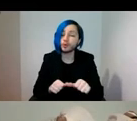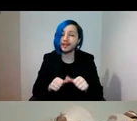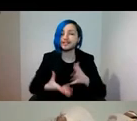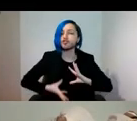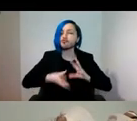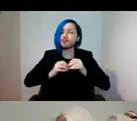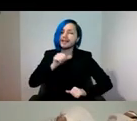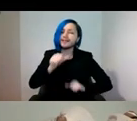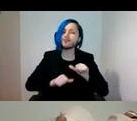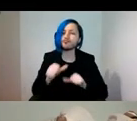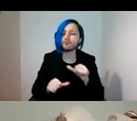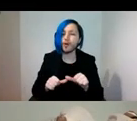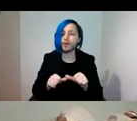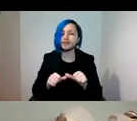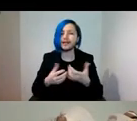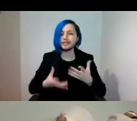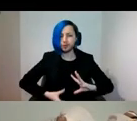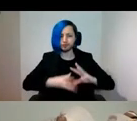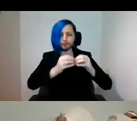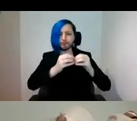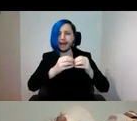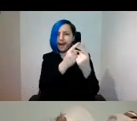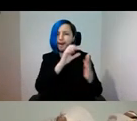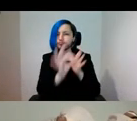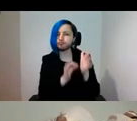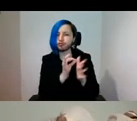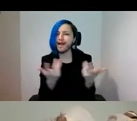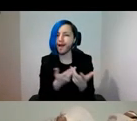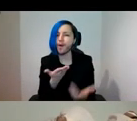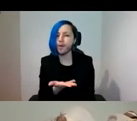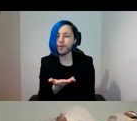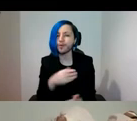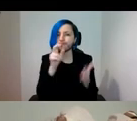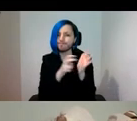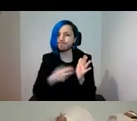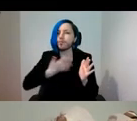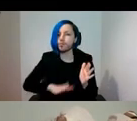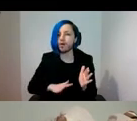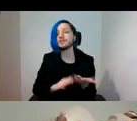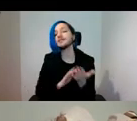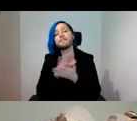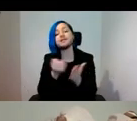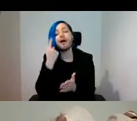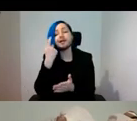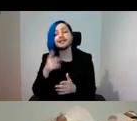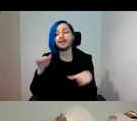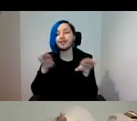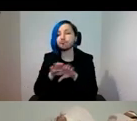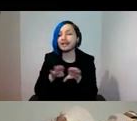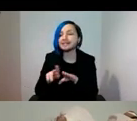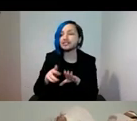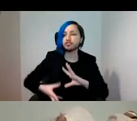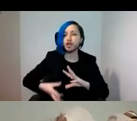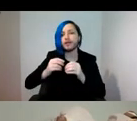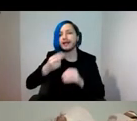process of the development of a project. This allowed them to understand the practitioner, the creators or